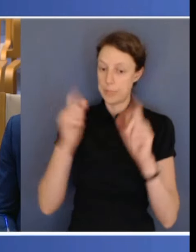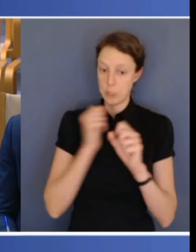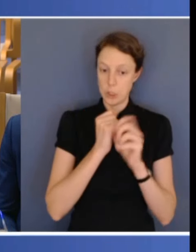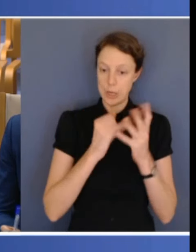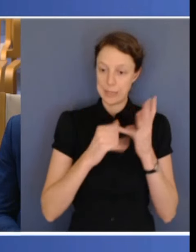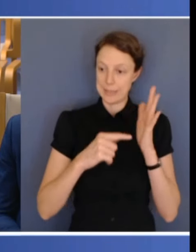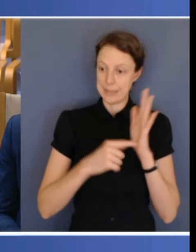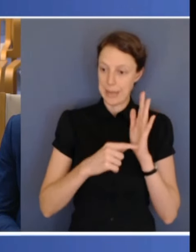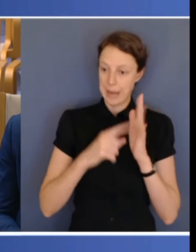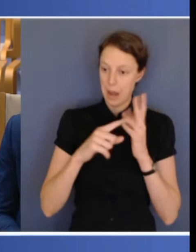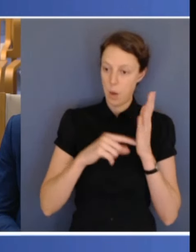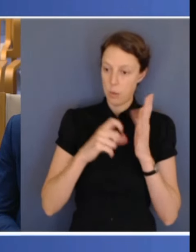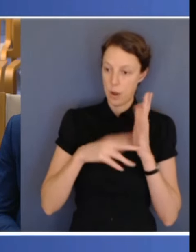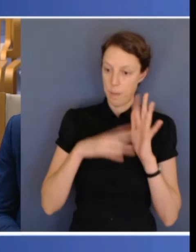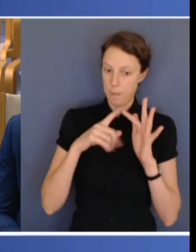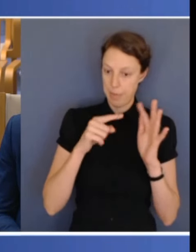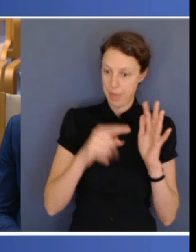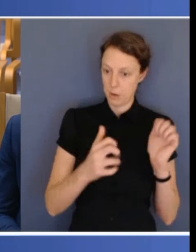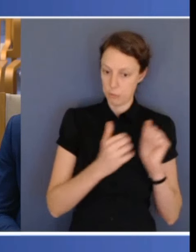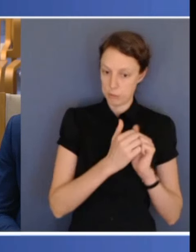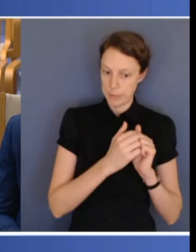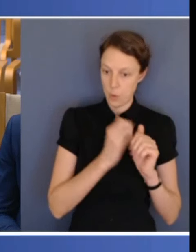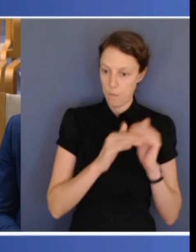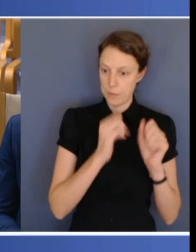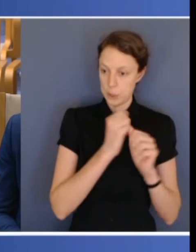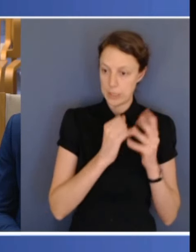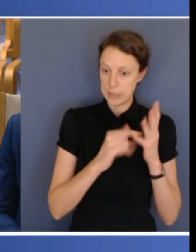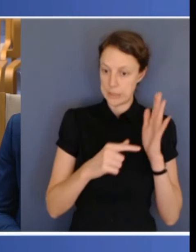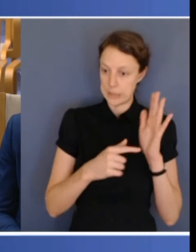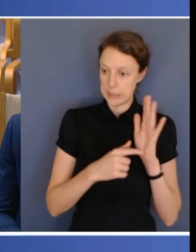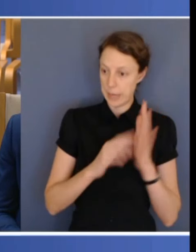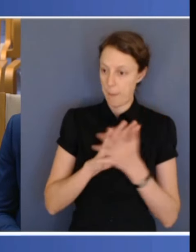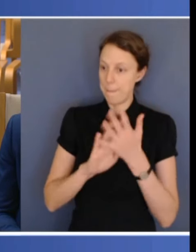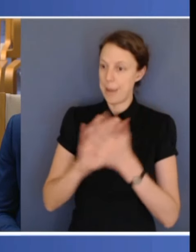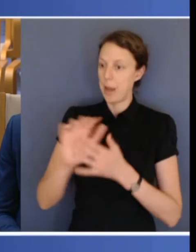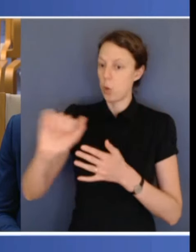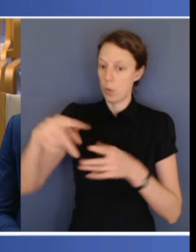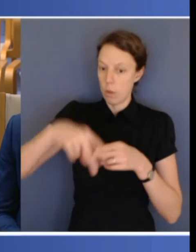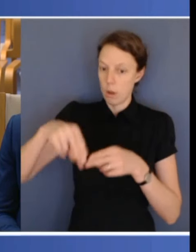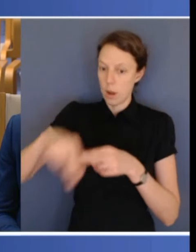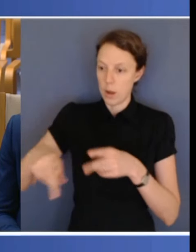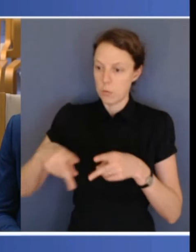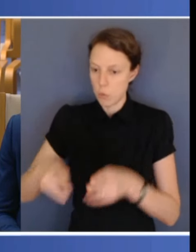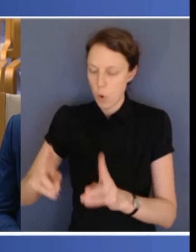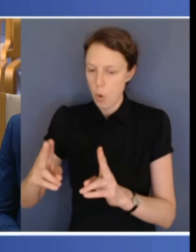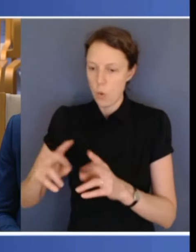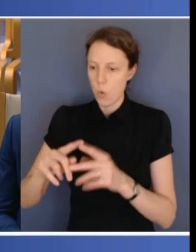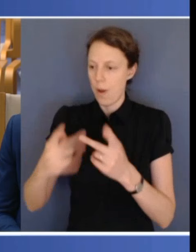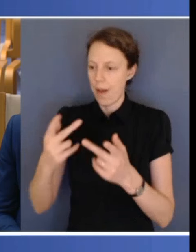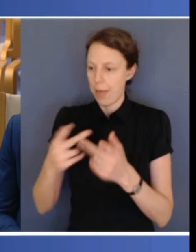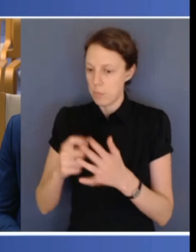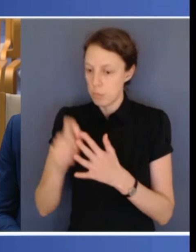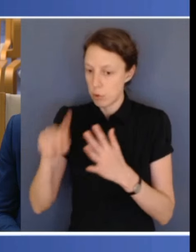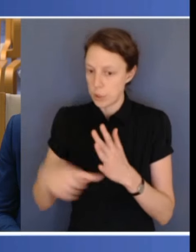your concerns about any cuts to infrastructure projects in Queensland and any cut in funding? Yeah. Well,